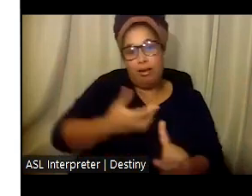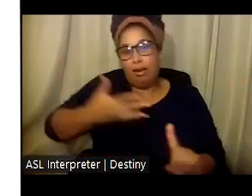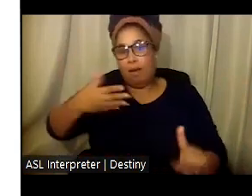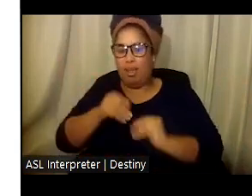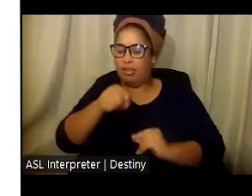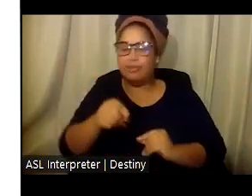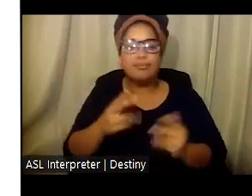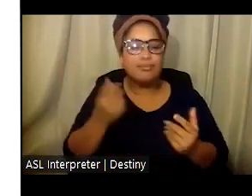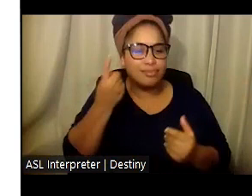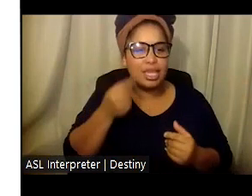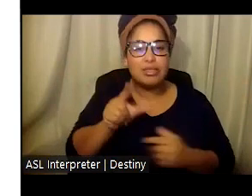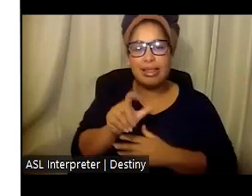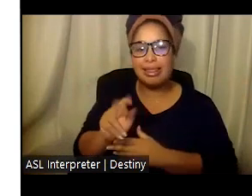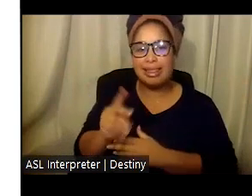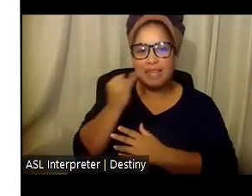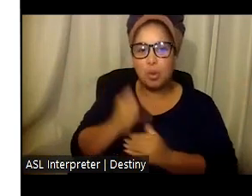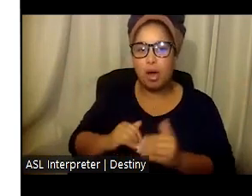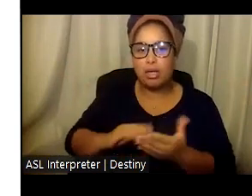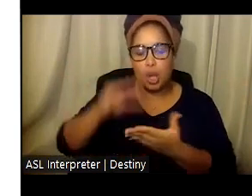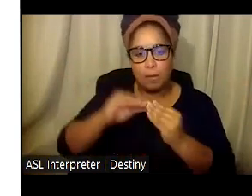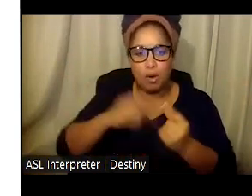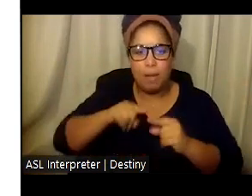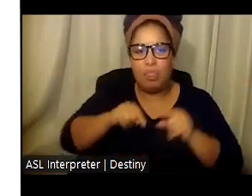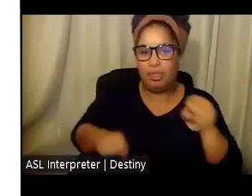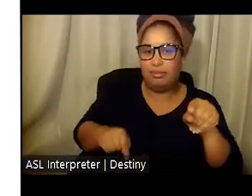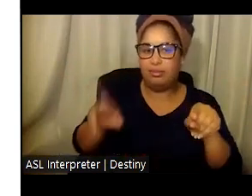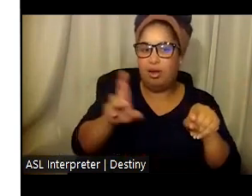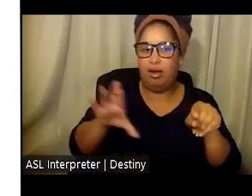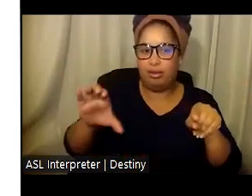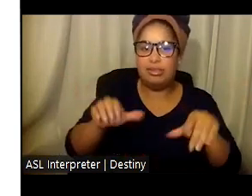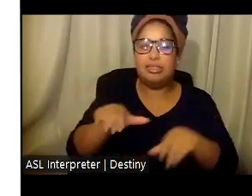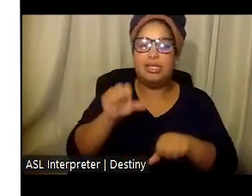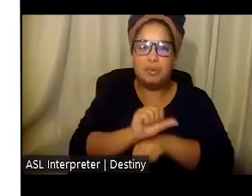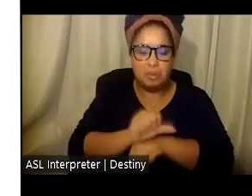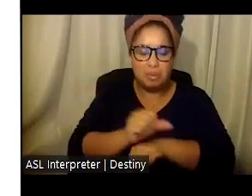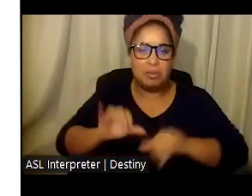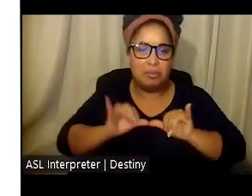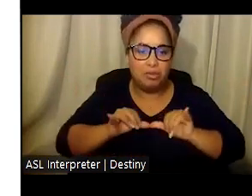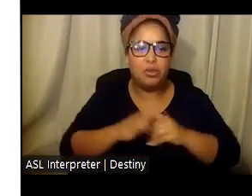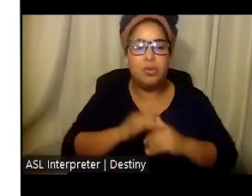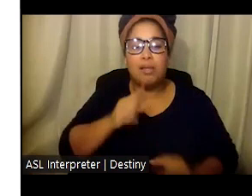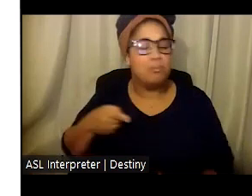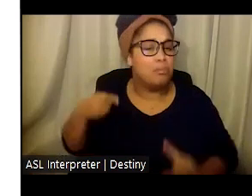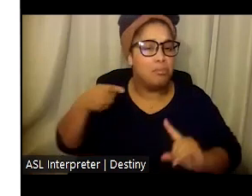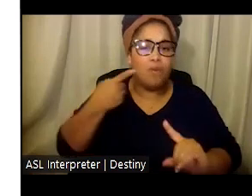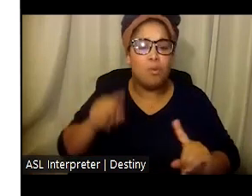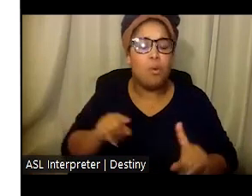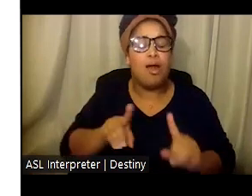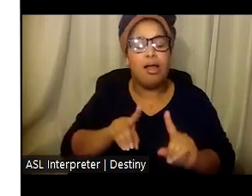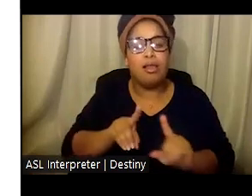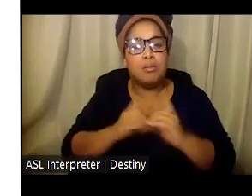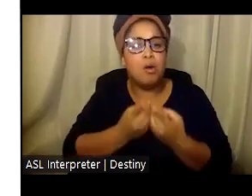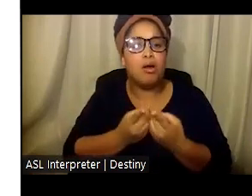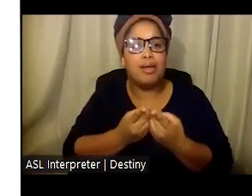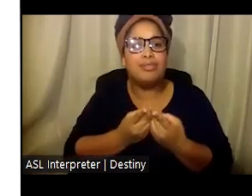here, but there is a link in case you'd like to learn more about this. The intent is really to illustrate the department's